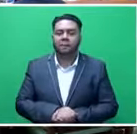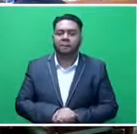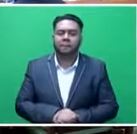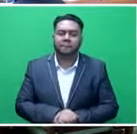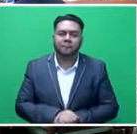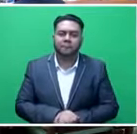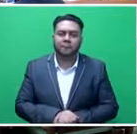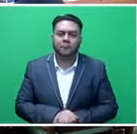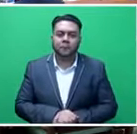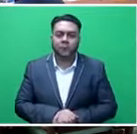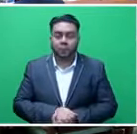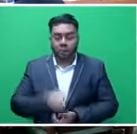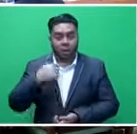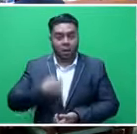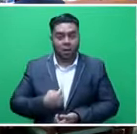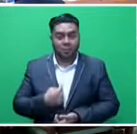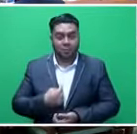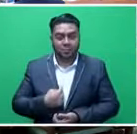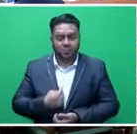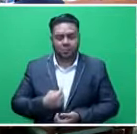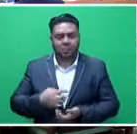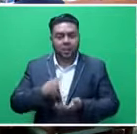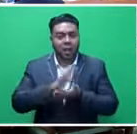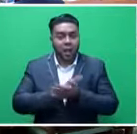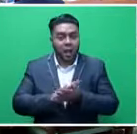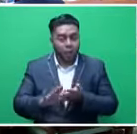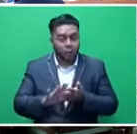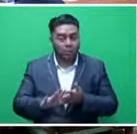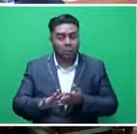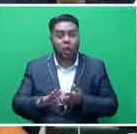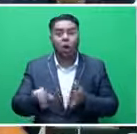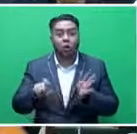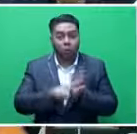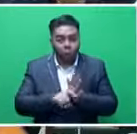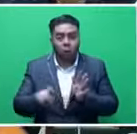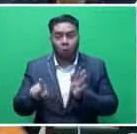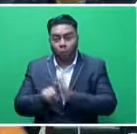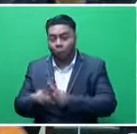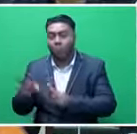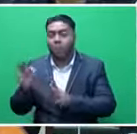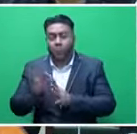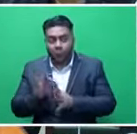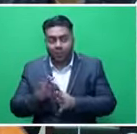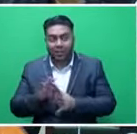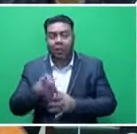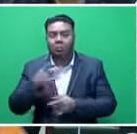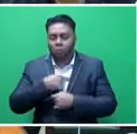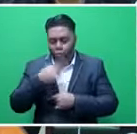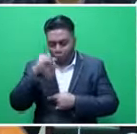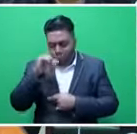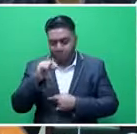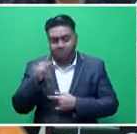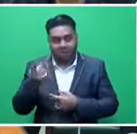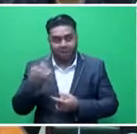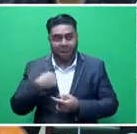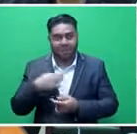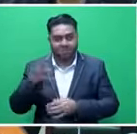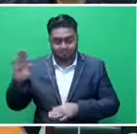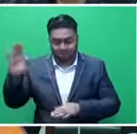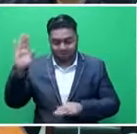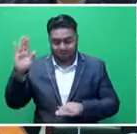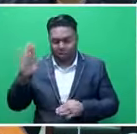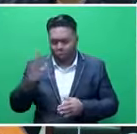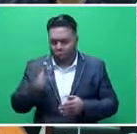I, Howard Robin Thomas Polatini, do solemnly and sincerely and truly declare